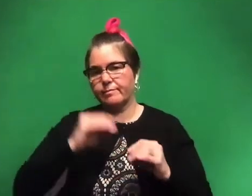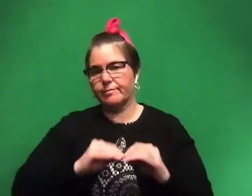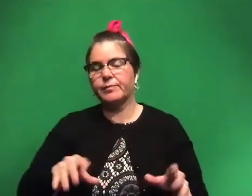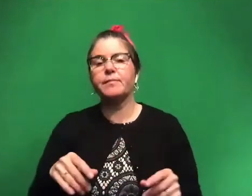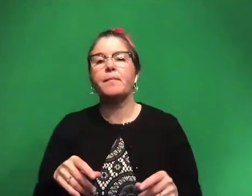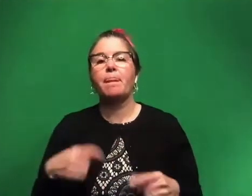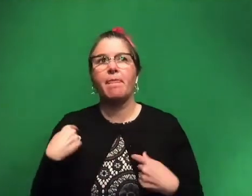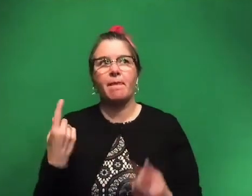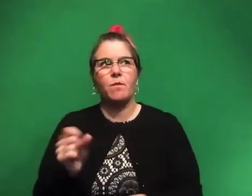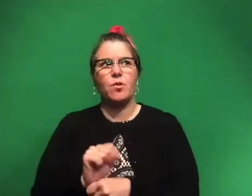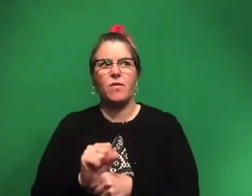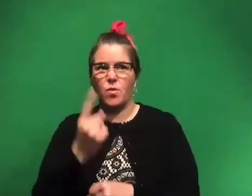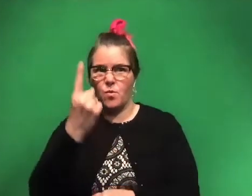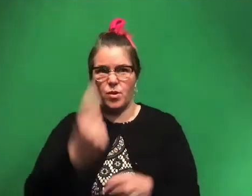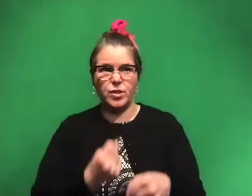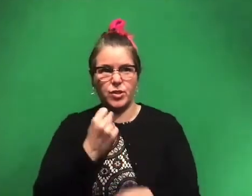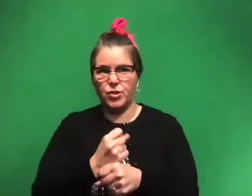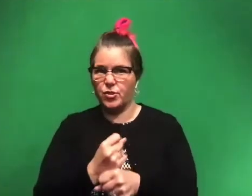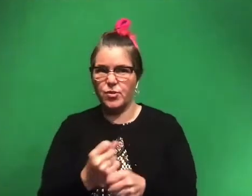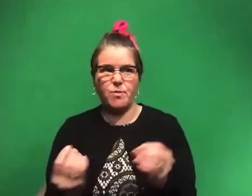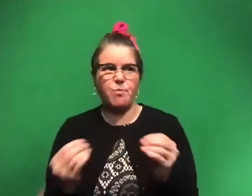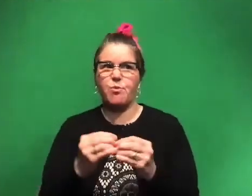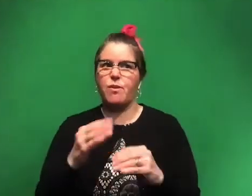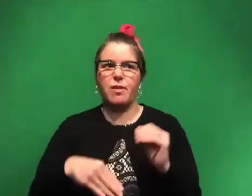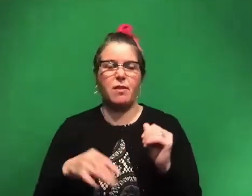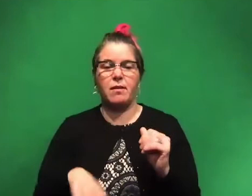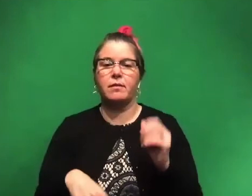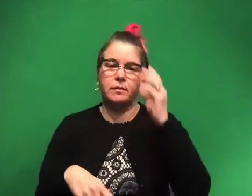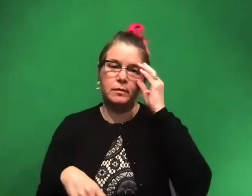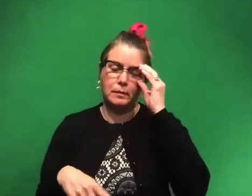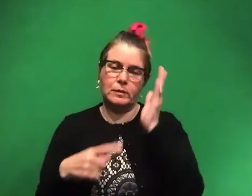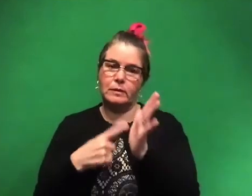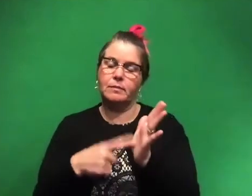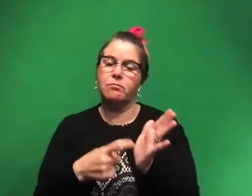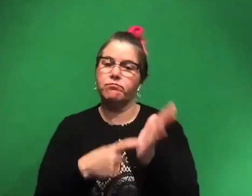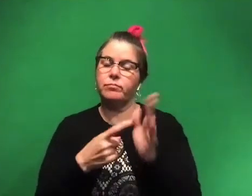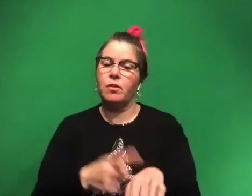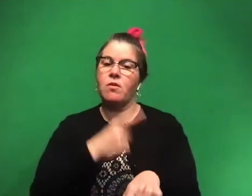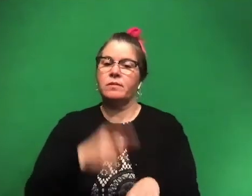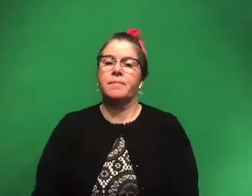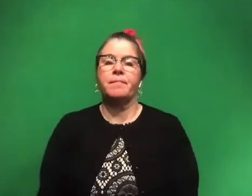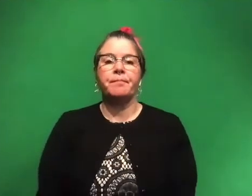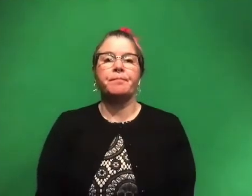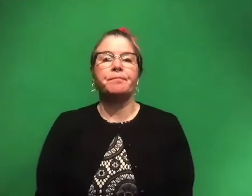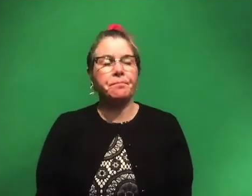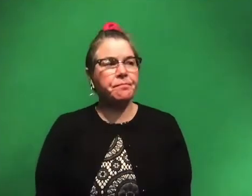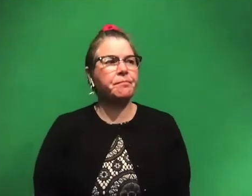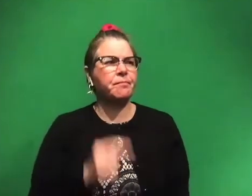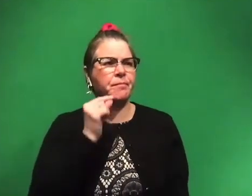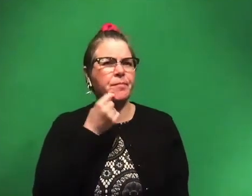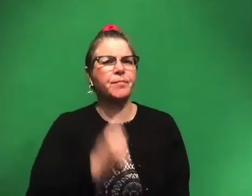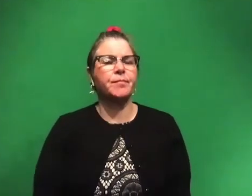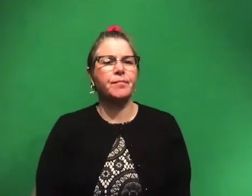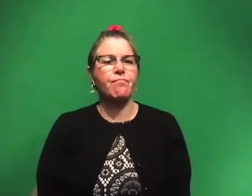at least a year plus. So sometimes it can take a very long time. Very cool. Um,